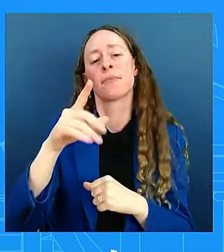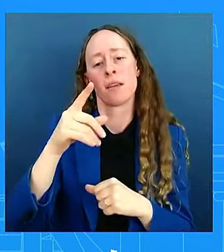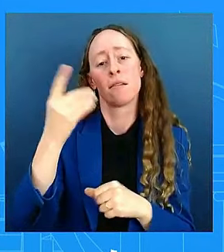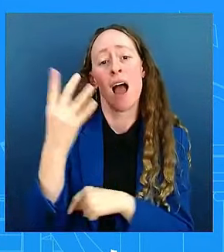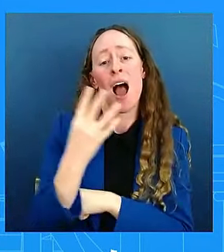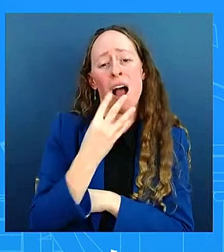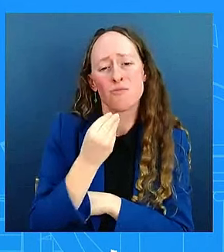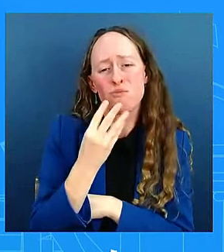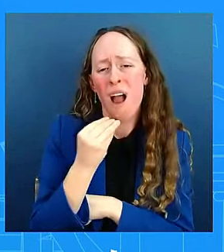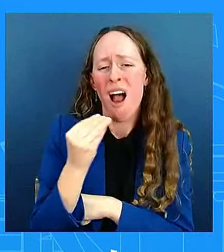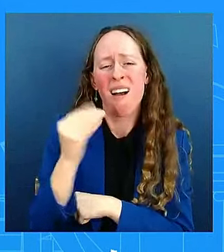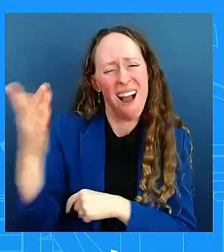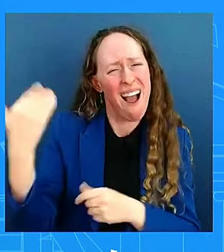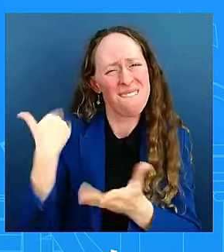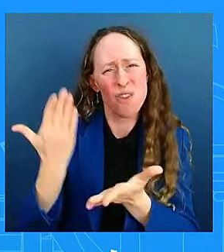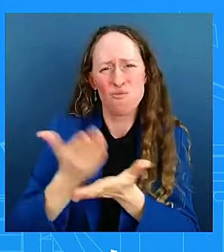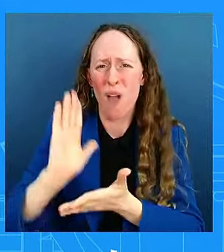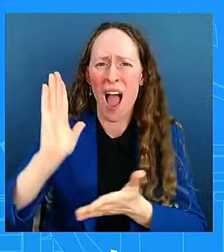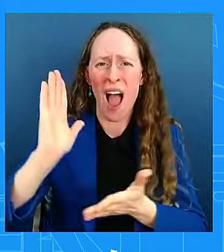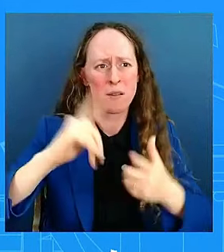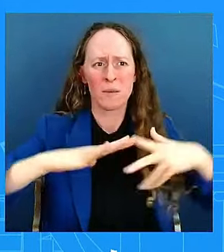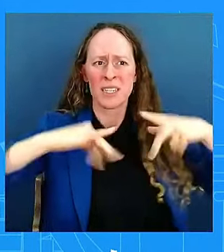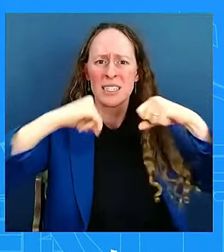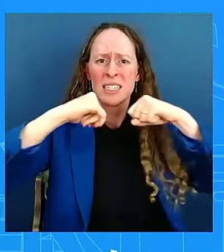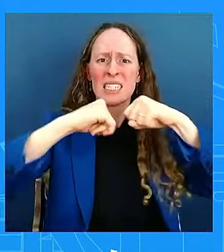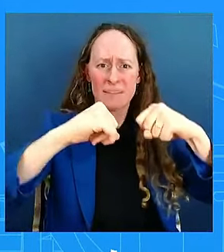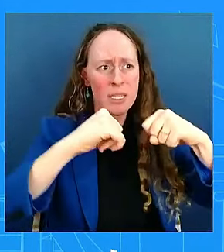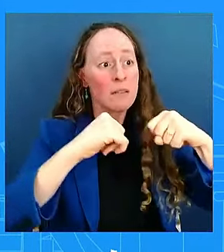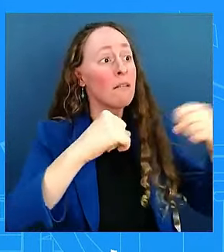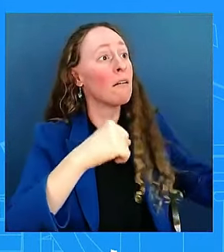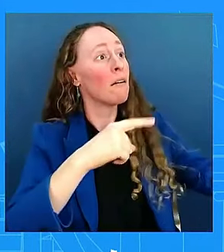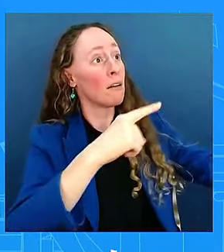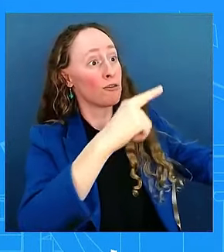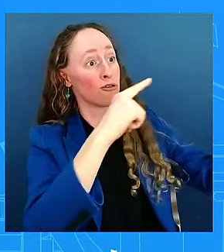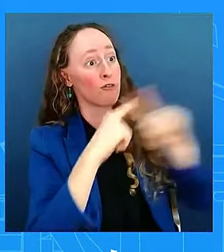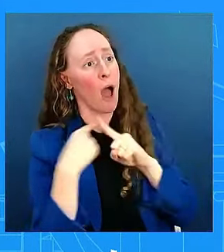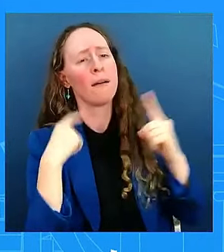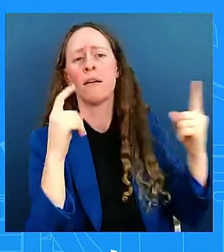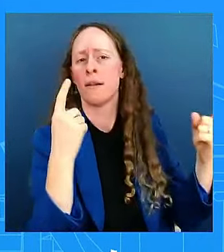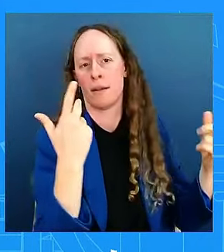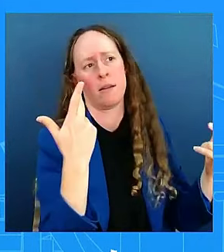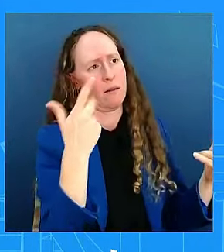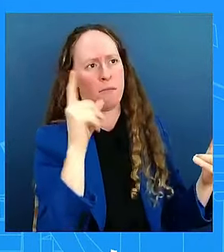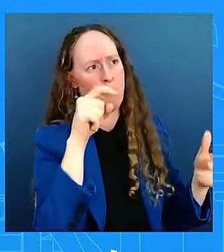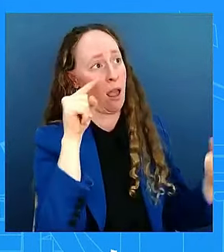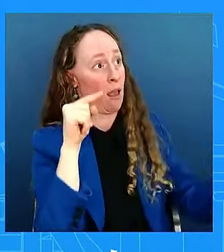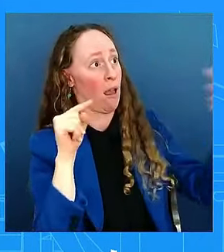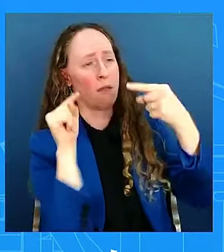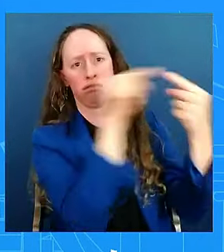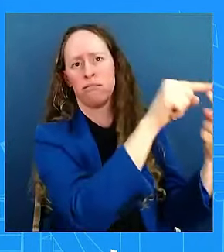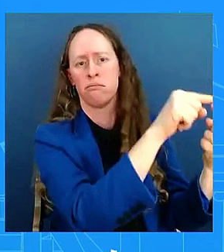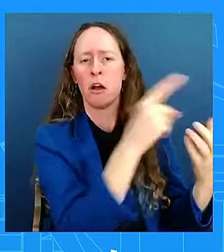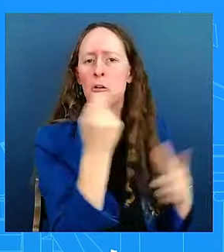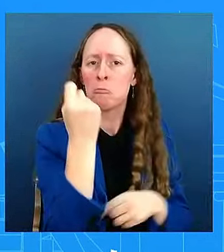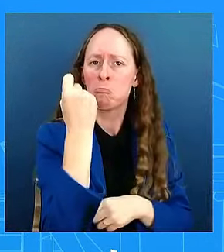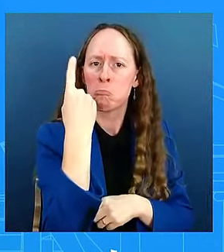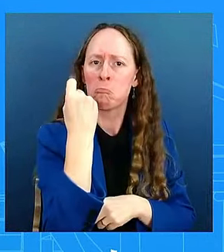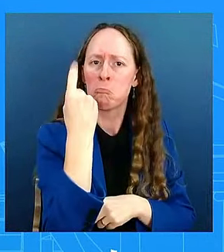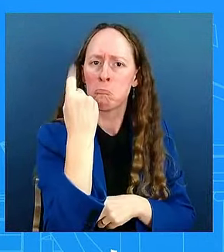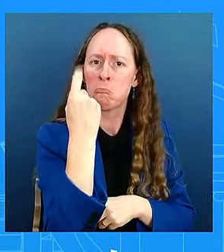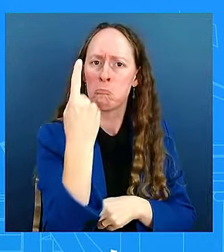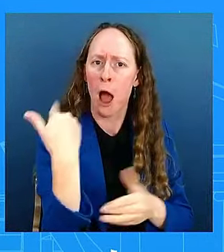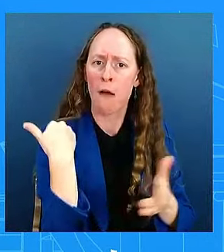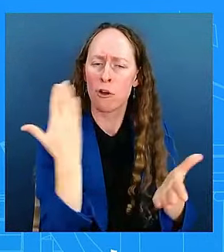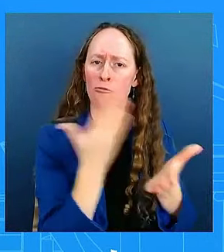the vicious attacks on them, not just from the Iranians, but from everyone from Hezbollah, the